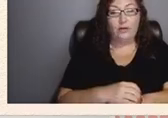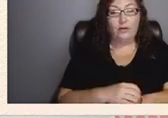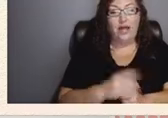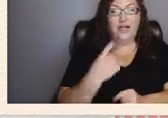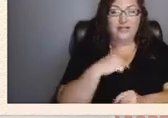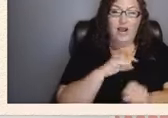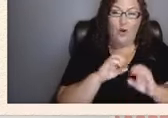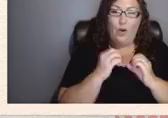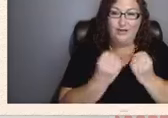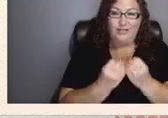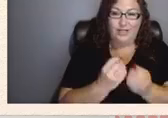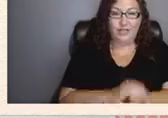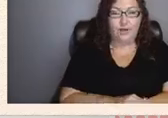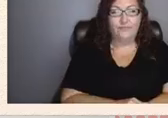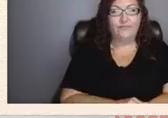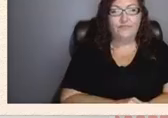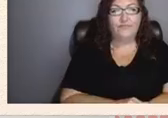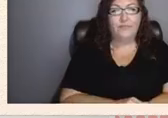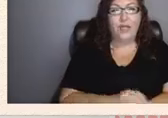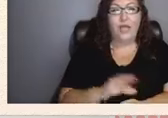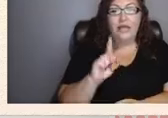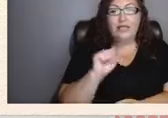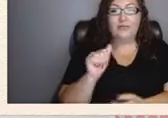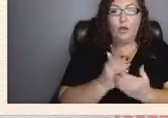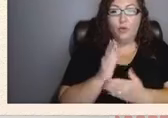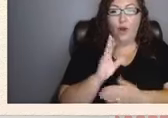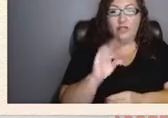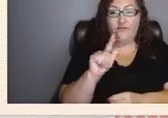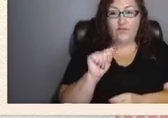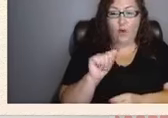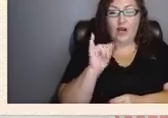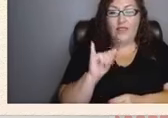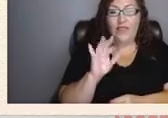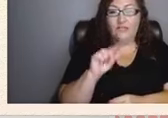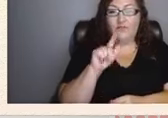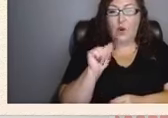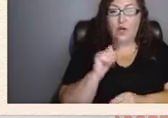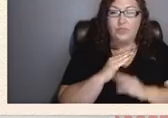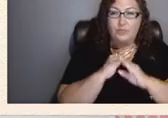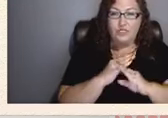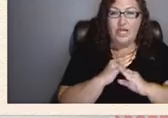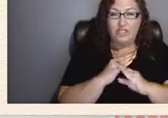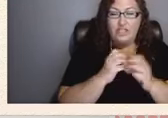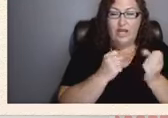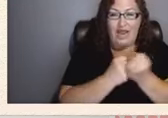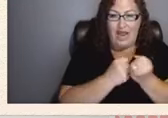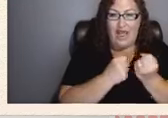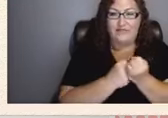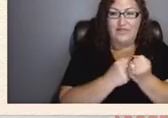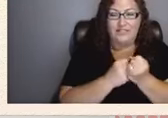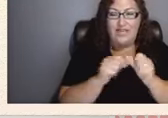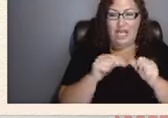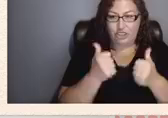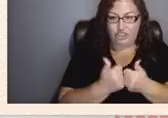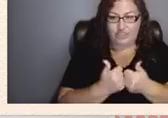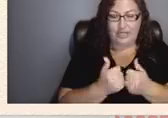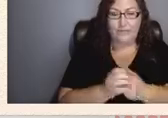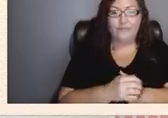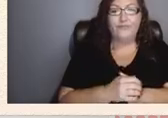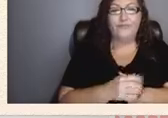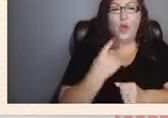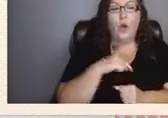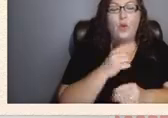Disability Rights Florida is Florida's protection and advocacy agency we receive